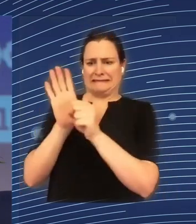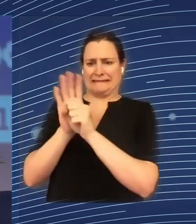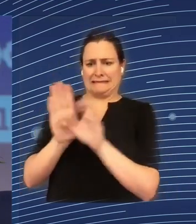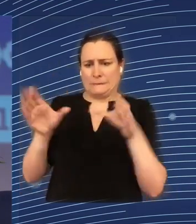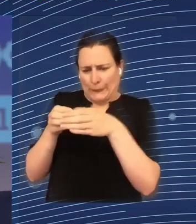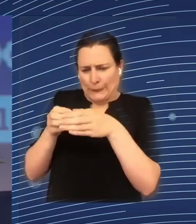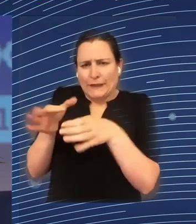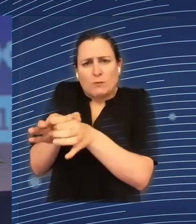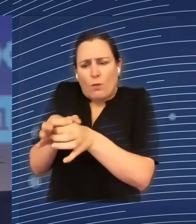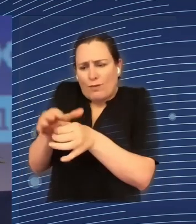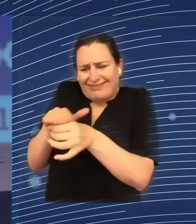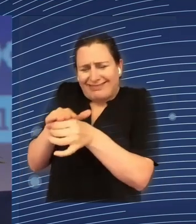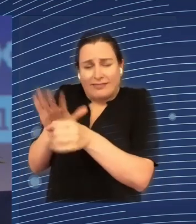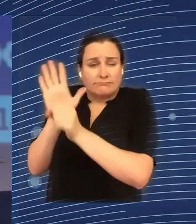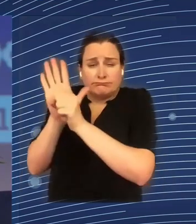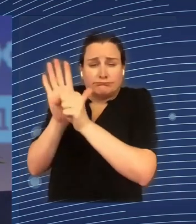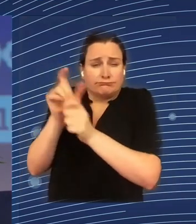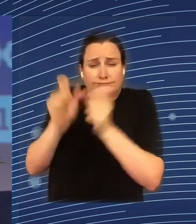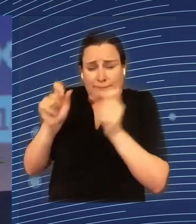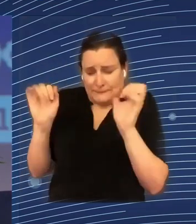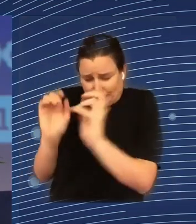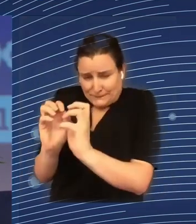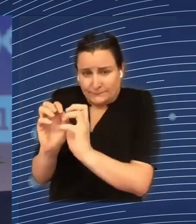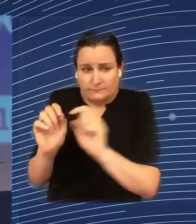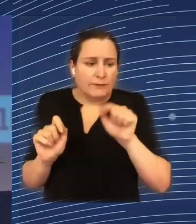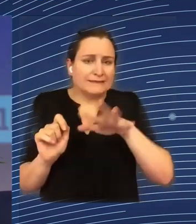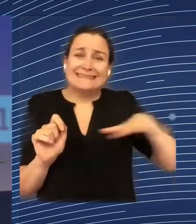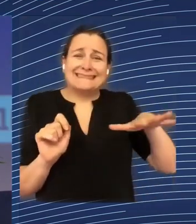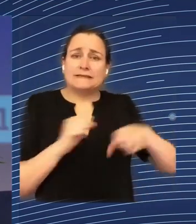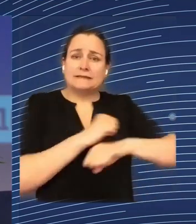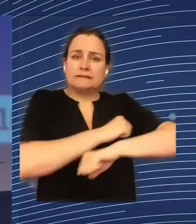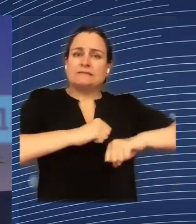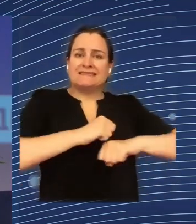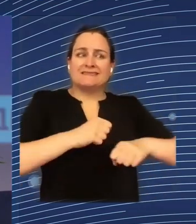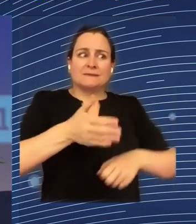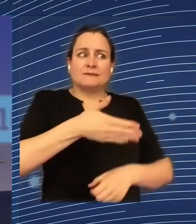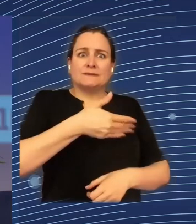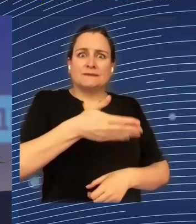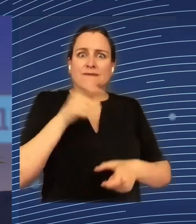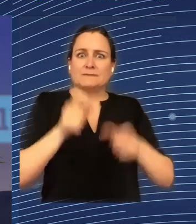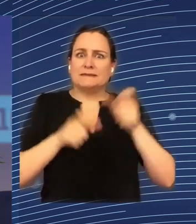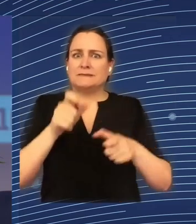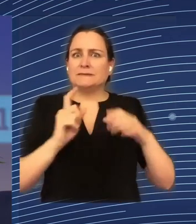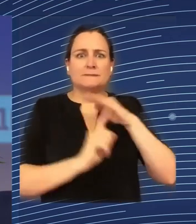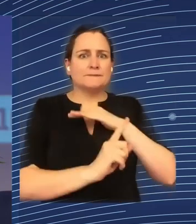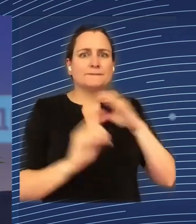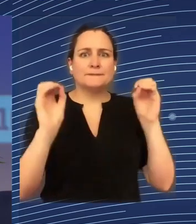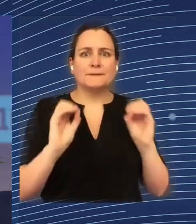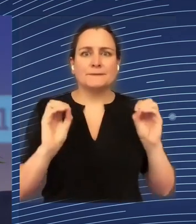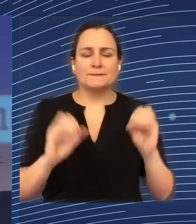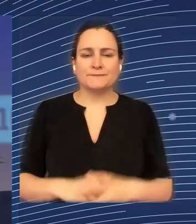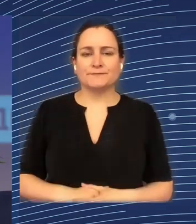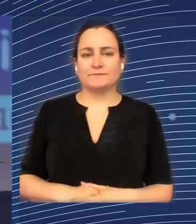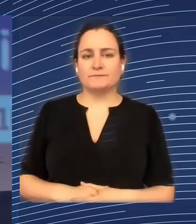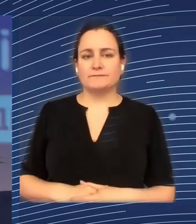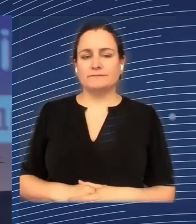the, it seems that it's a common challenge, but it reflects, it is being different across all